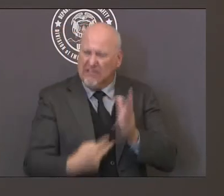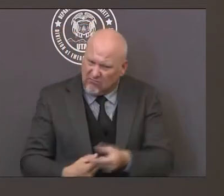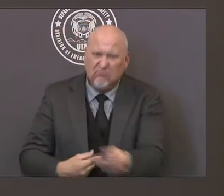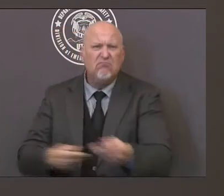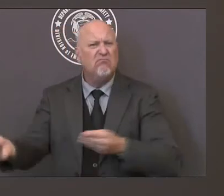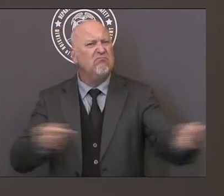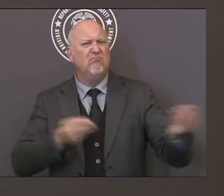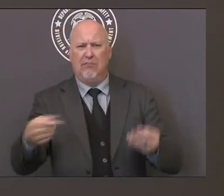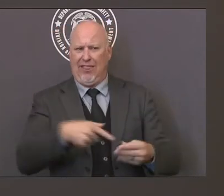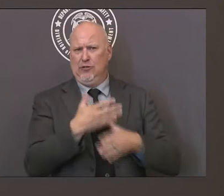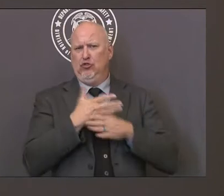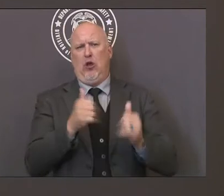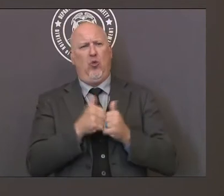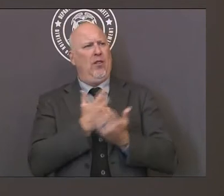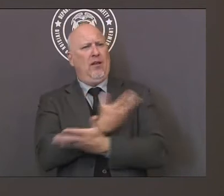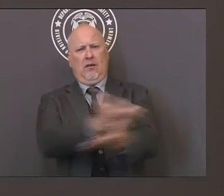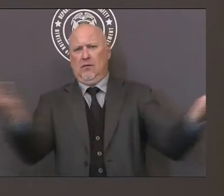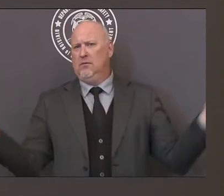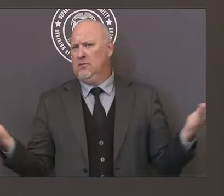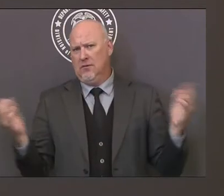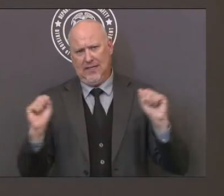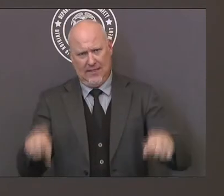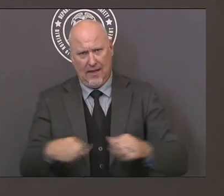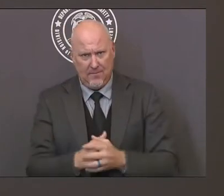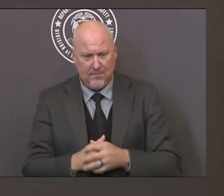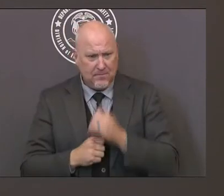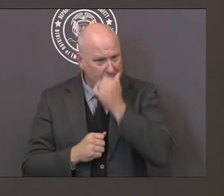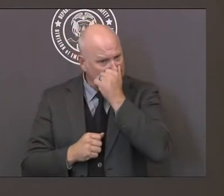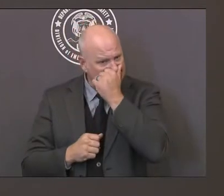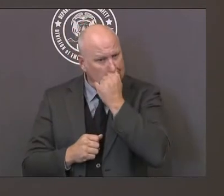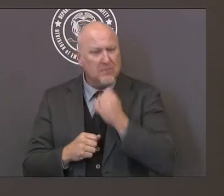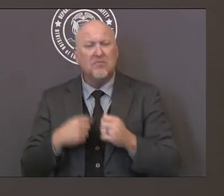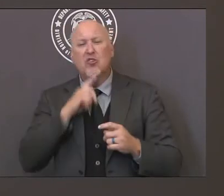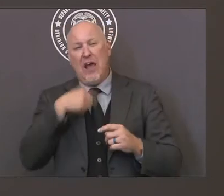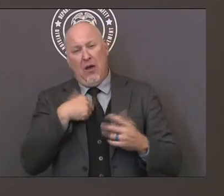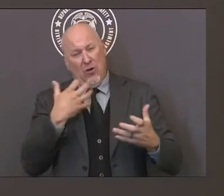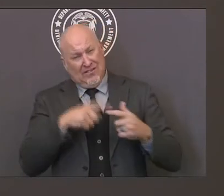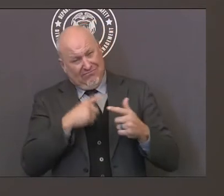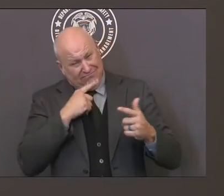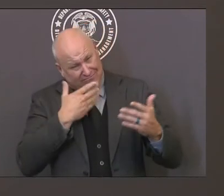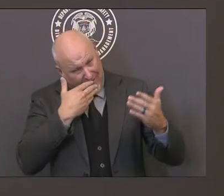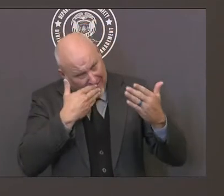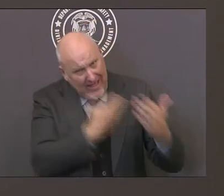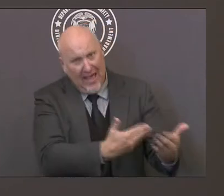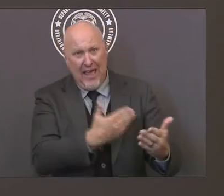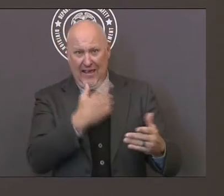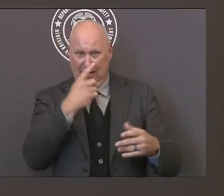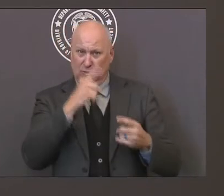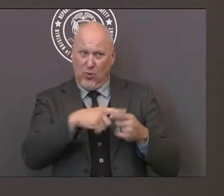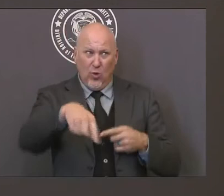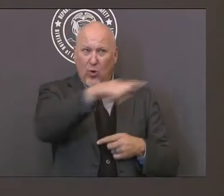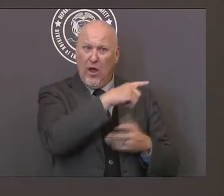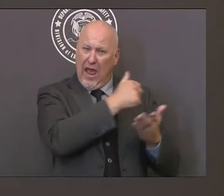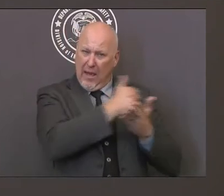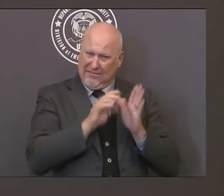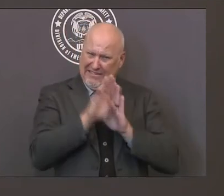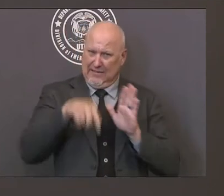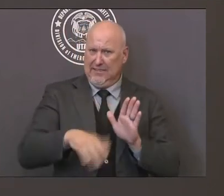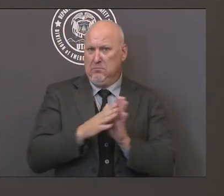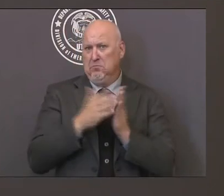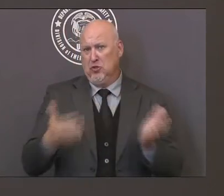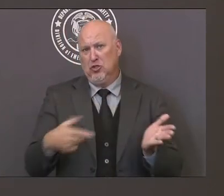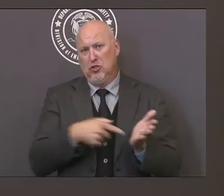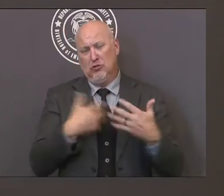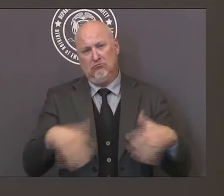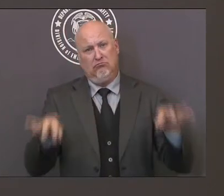our gratitude for this manual. We know it will be a very helpful tool moving forward. Things change.